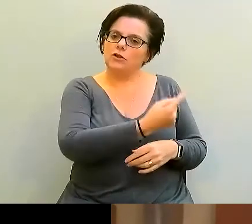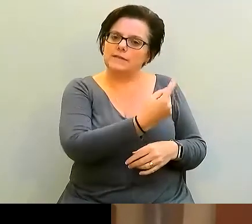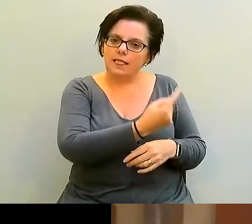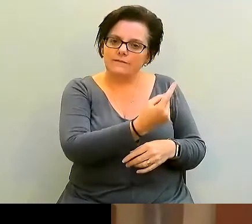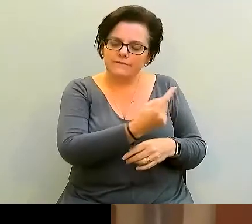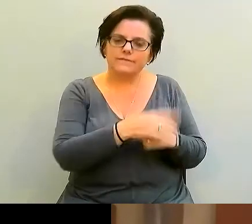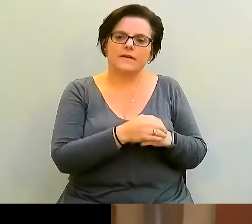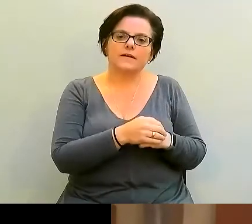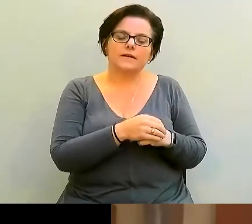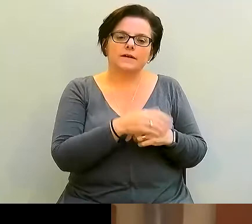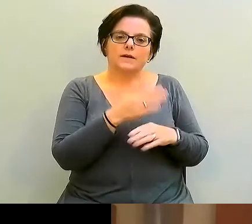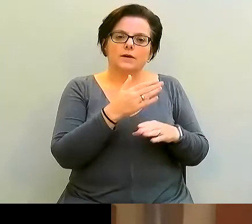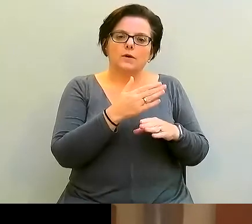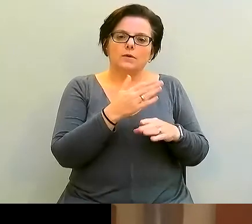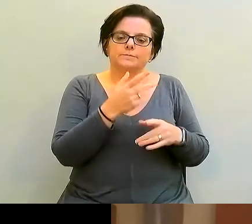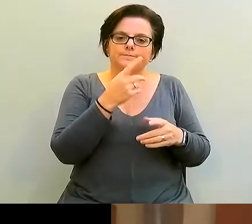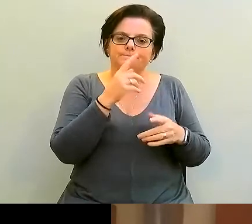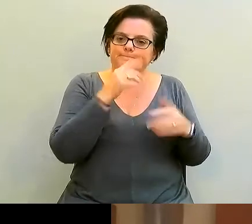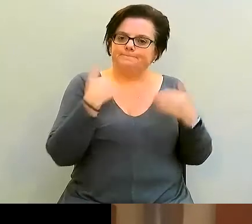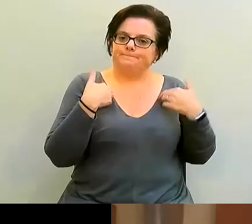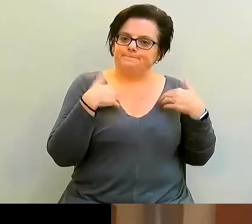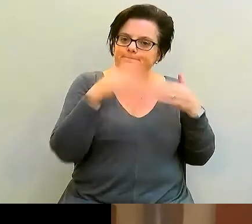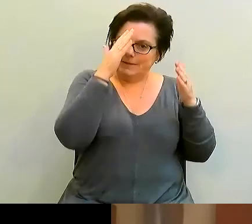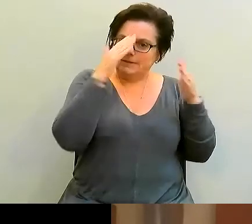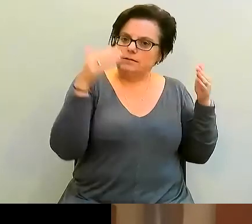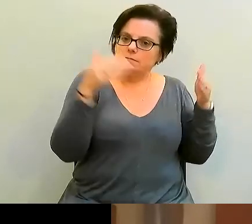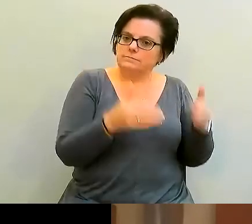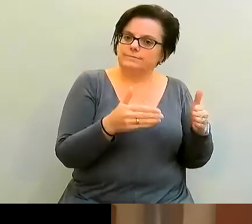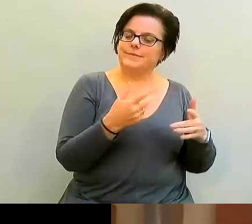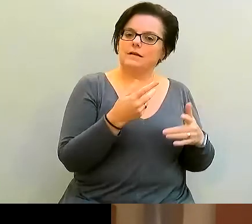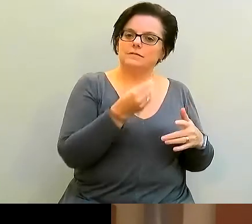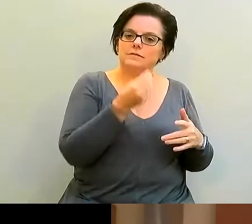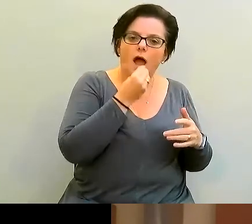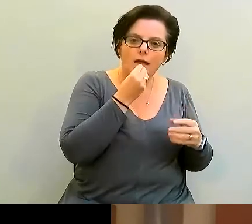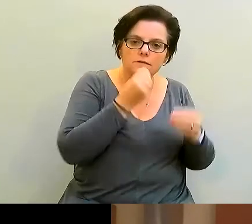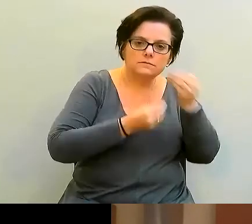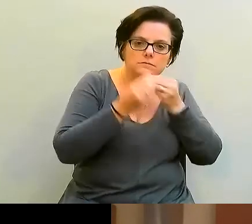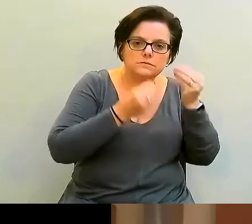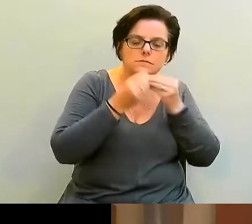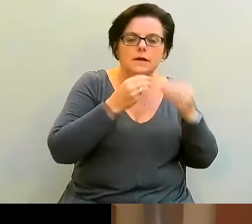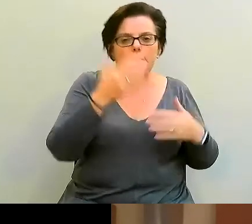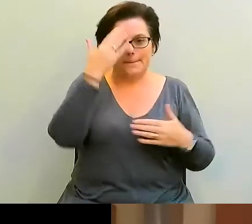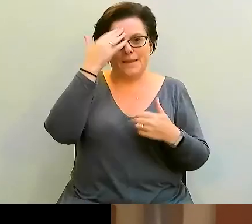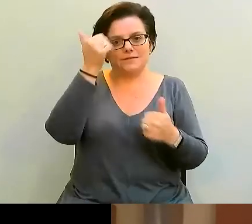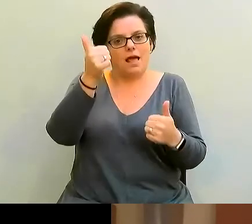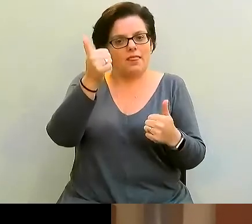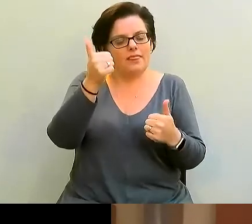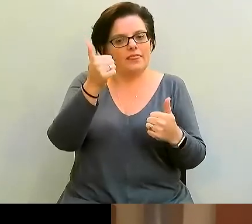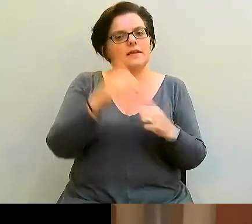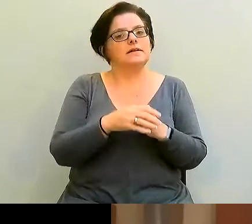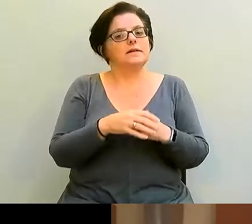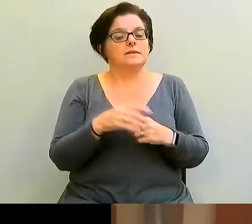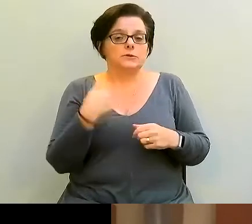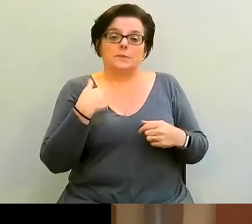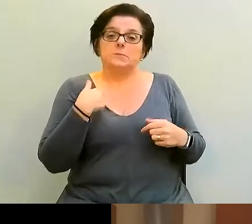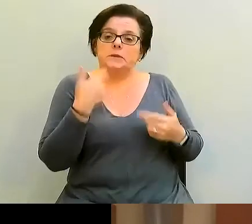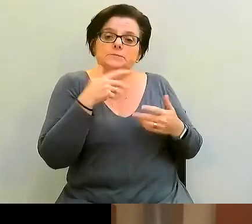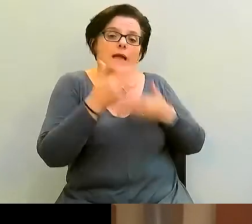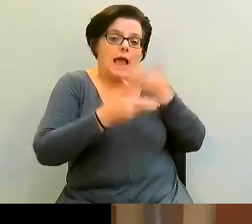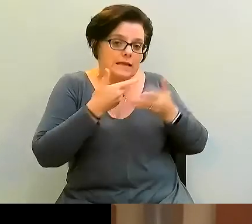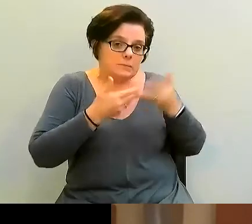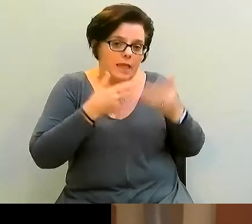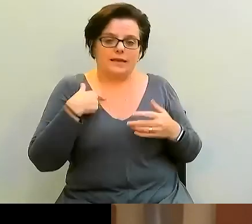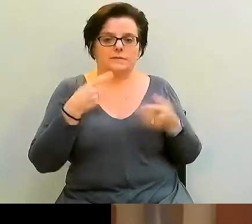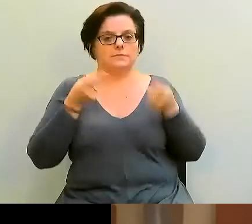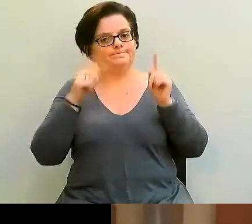she concentrated in diet, but also the the well being aspects of diet and the mental health aspects of diet. And I kind of explained that I was principal of